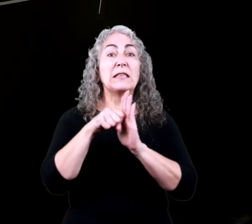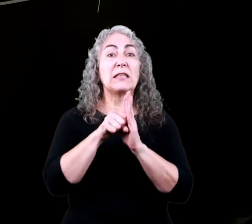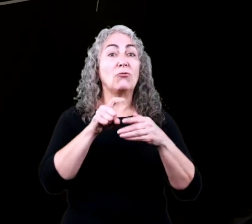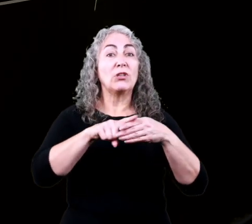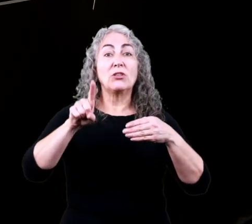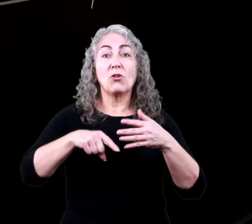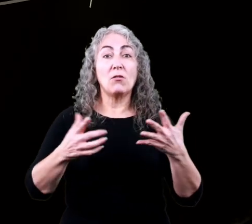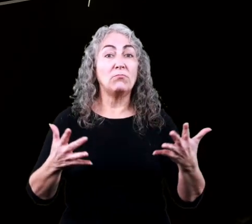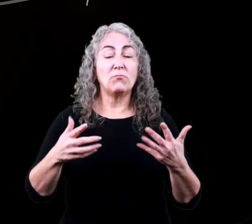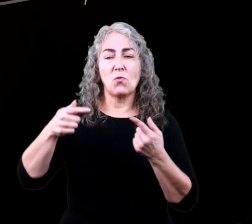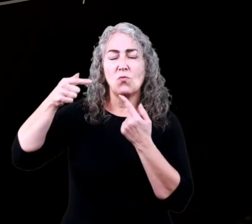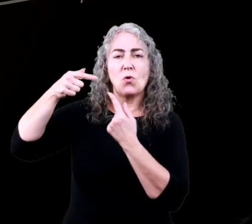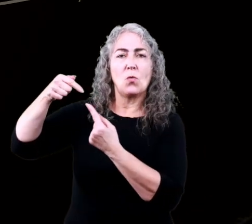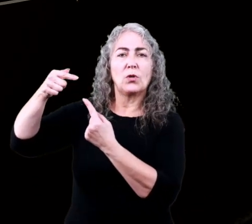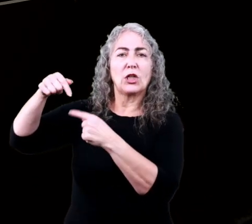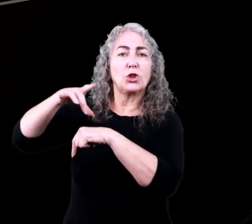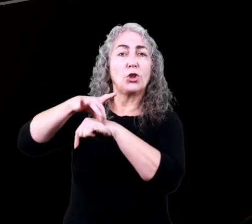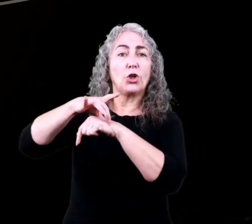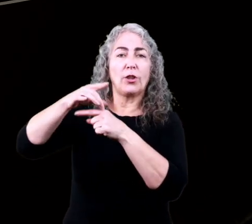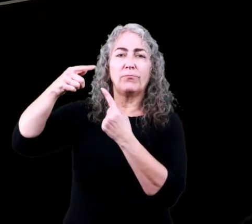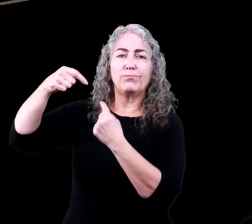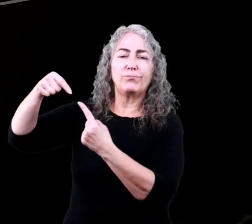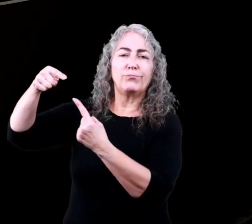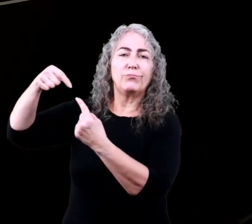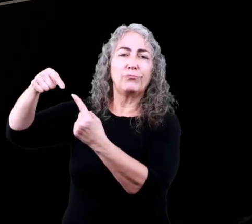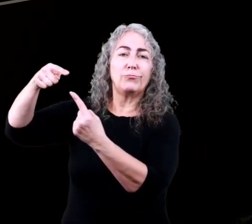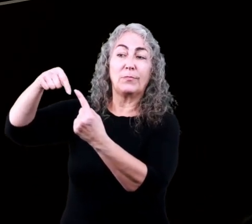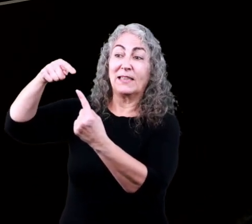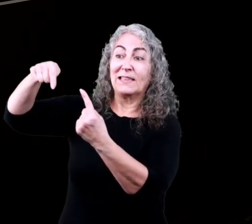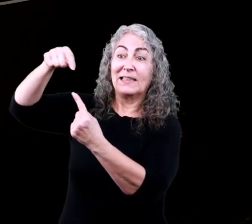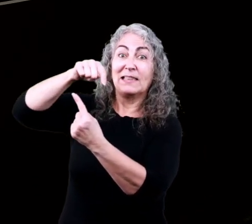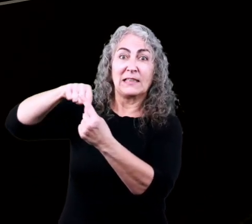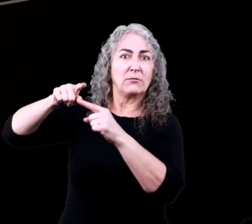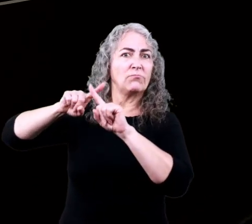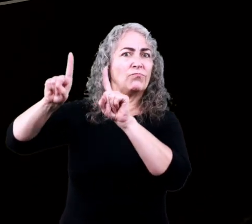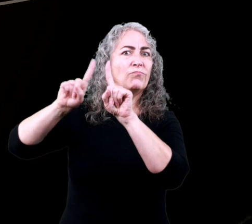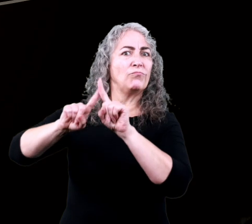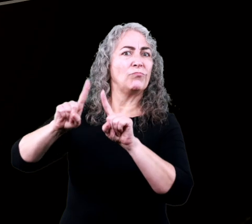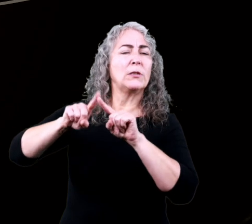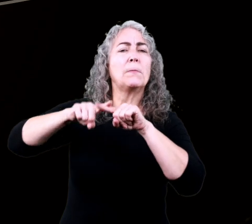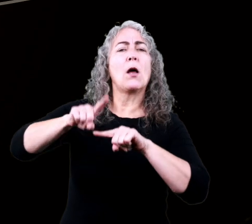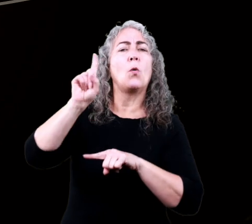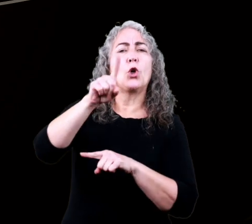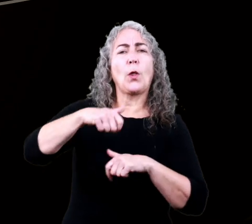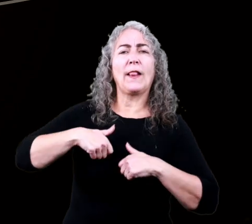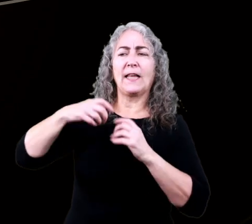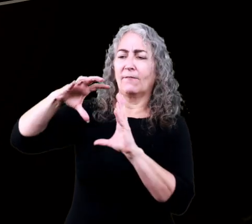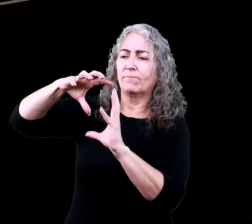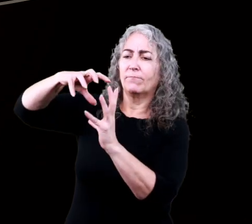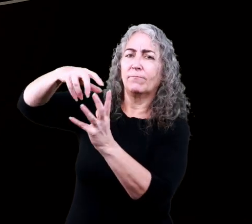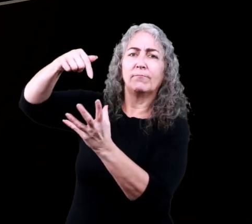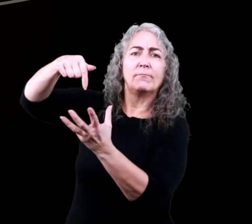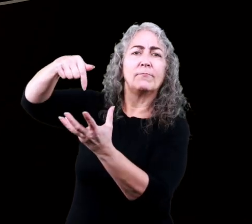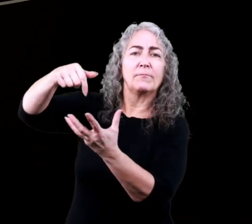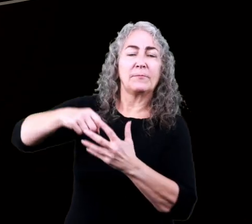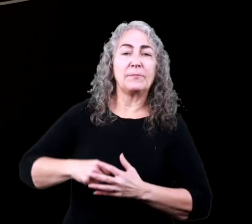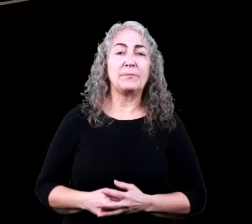Seasons are the result of the rotation of the earth and can be different depending on where you live.